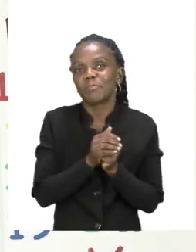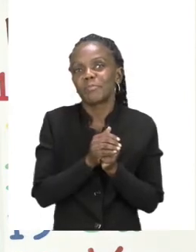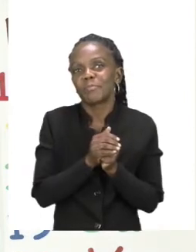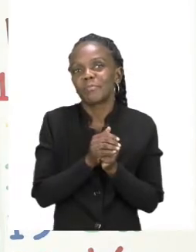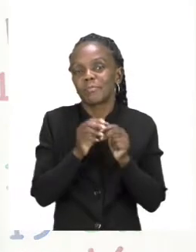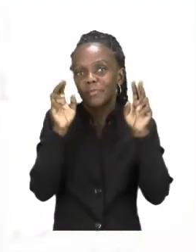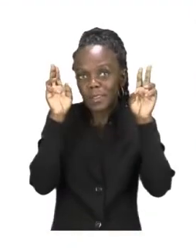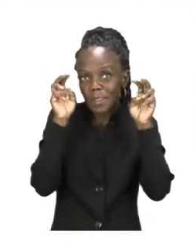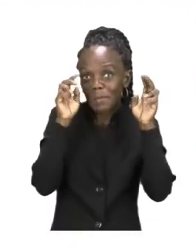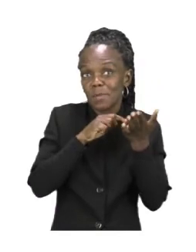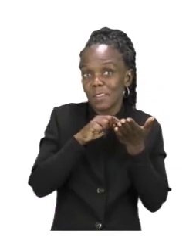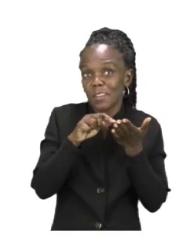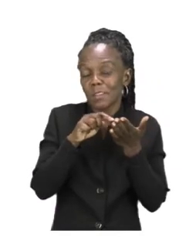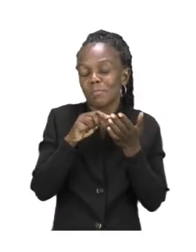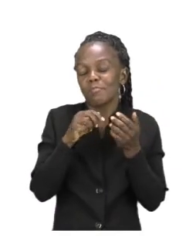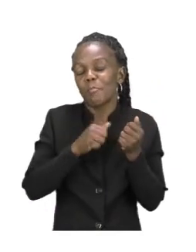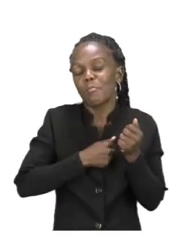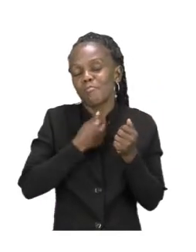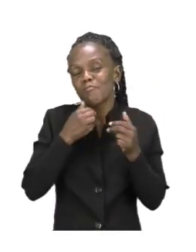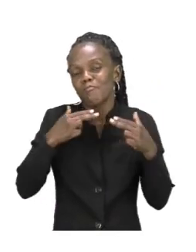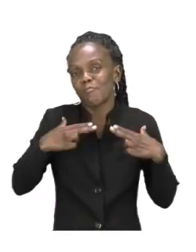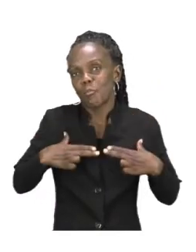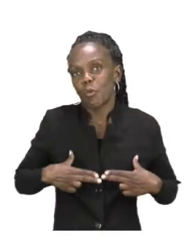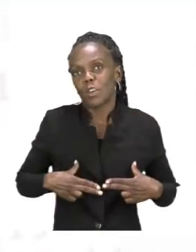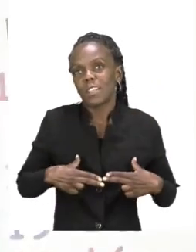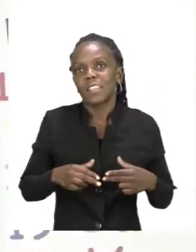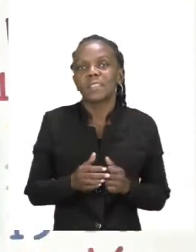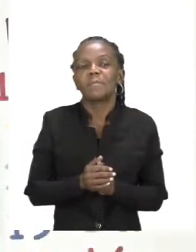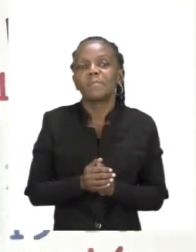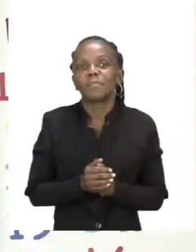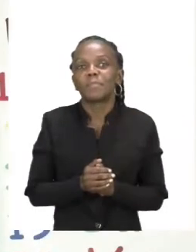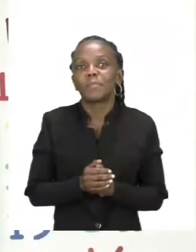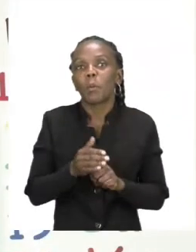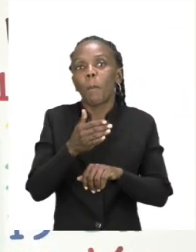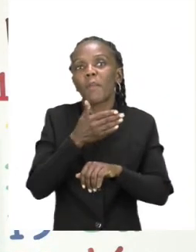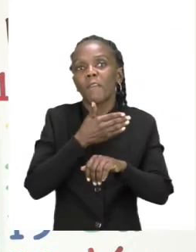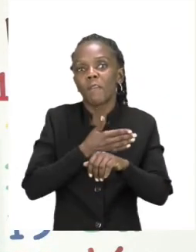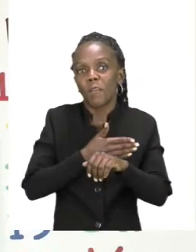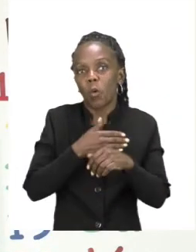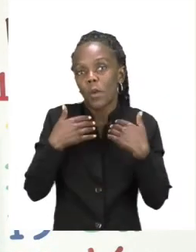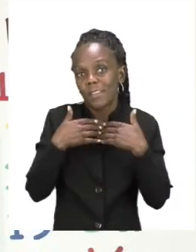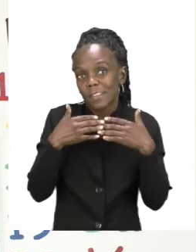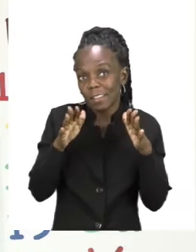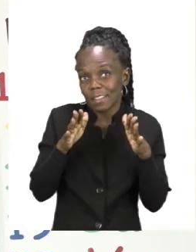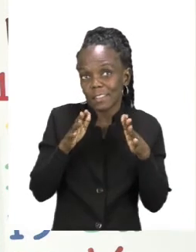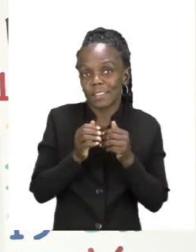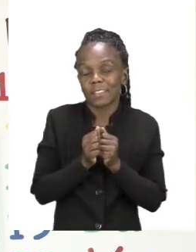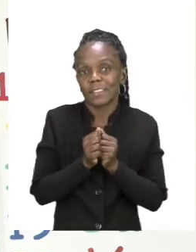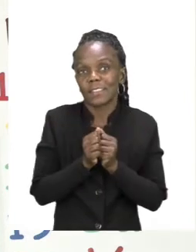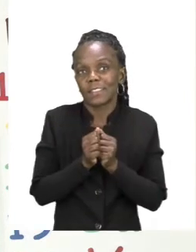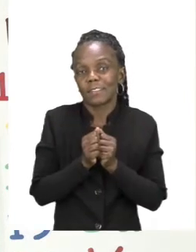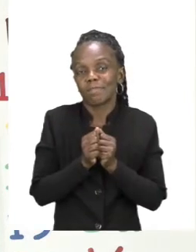is my body. And before we get into any lessons boys and girls